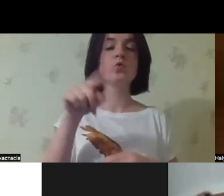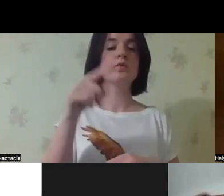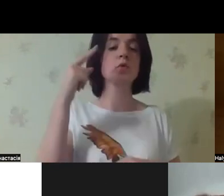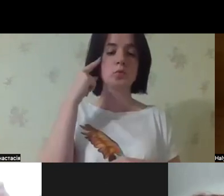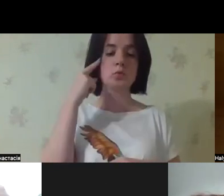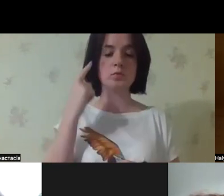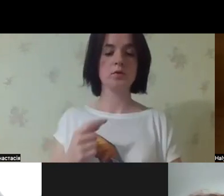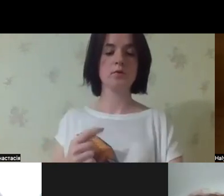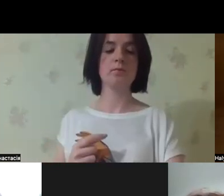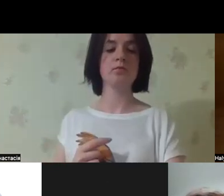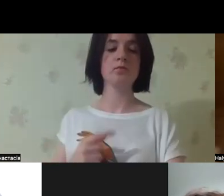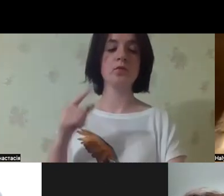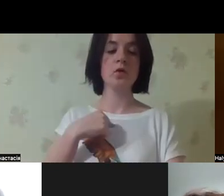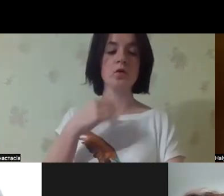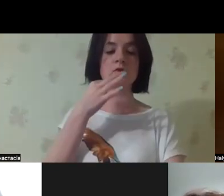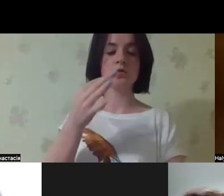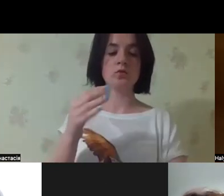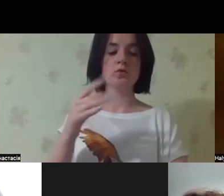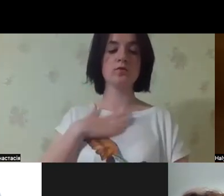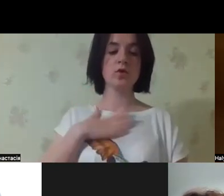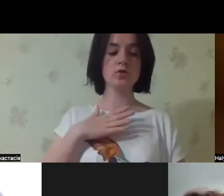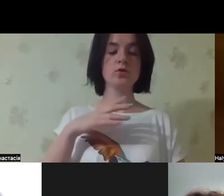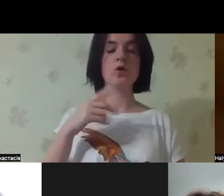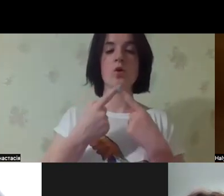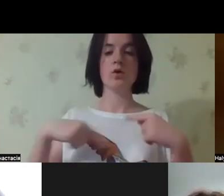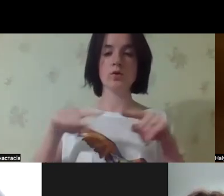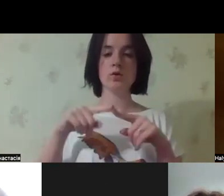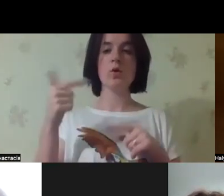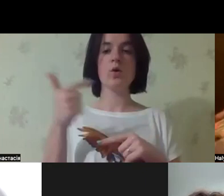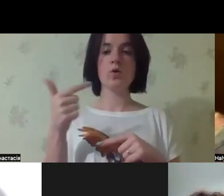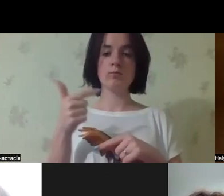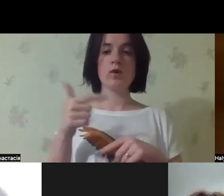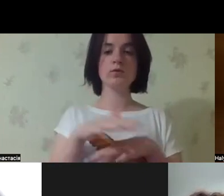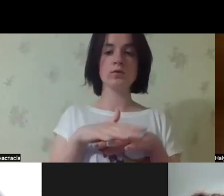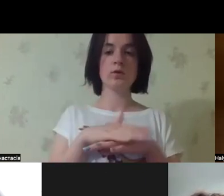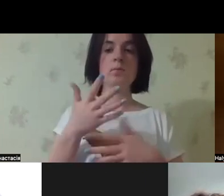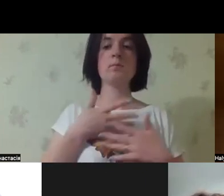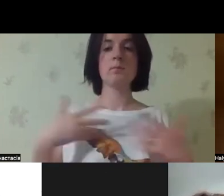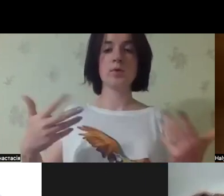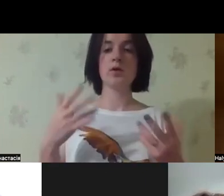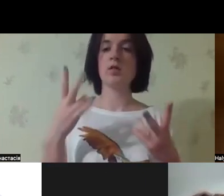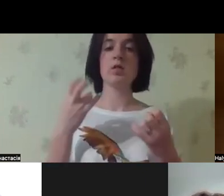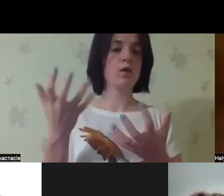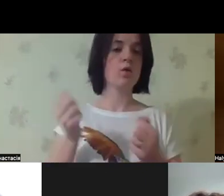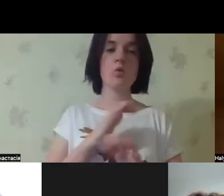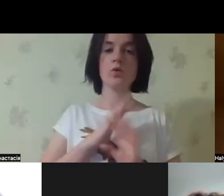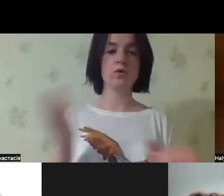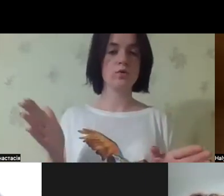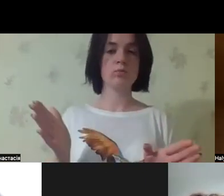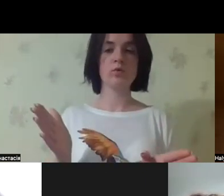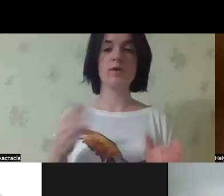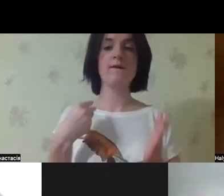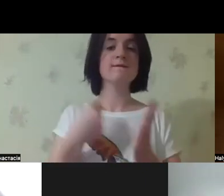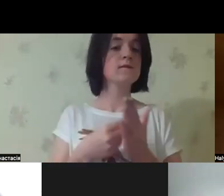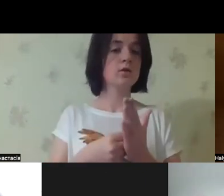what do we think of the international response to date? I could say that in our NGO currently, we are